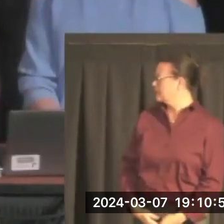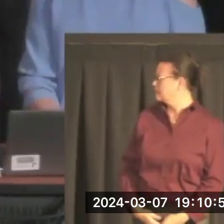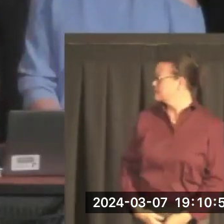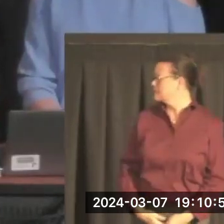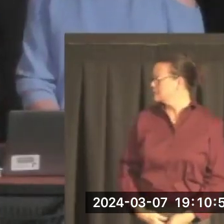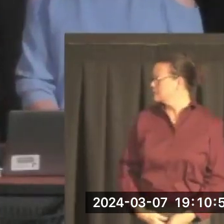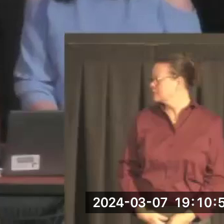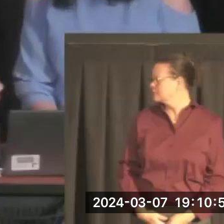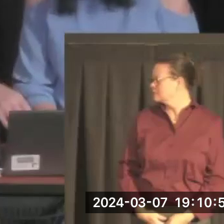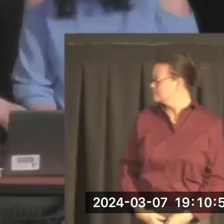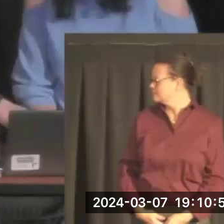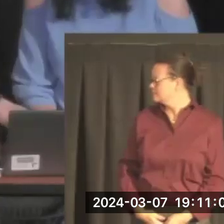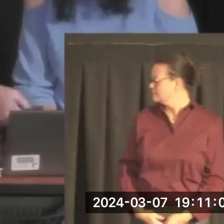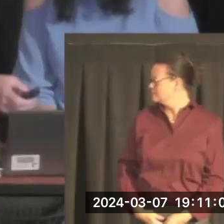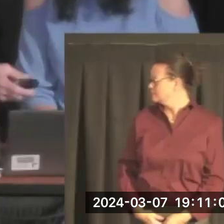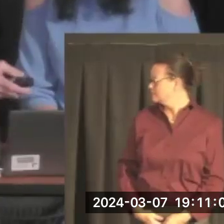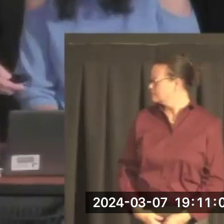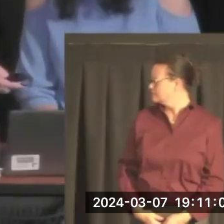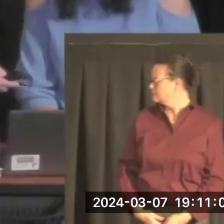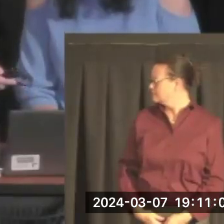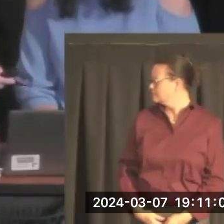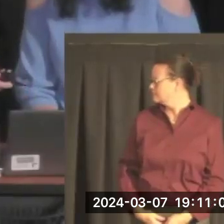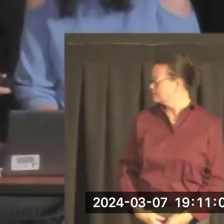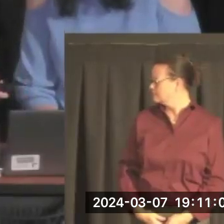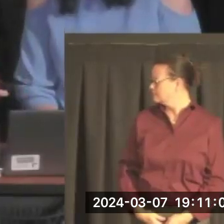Okay. I'm going to do this.